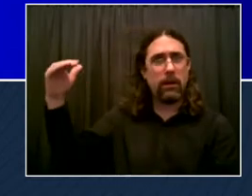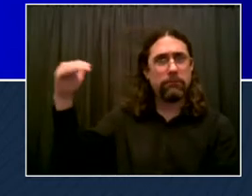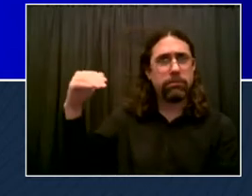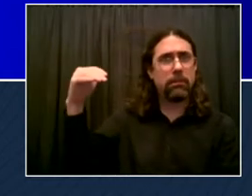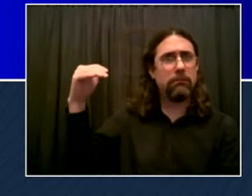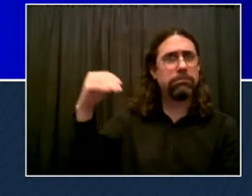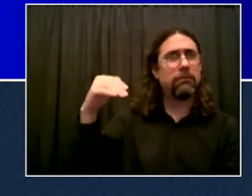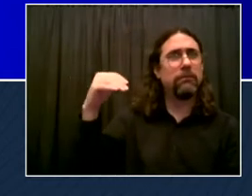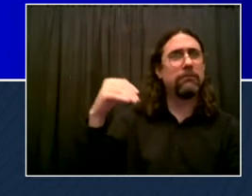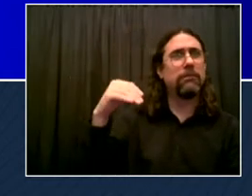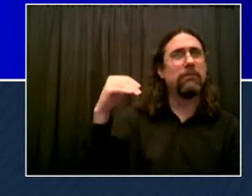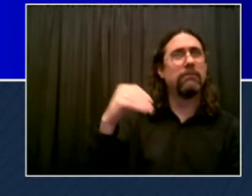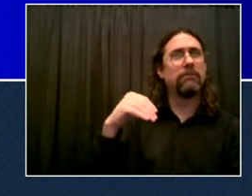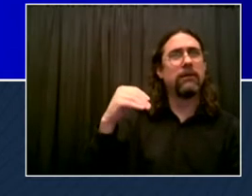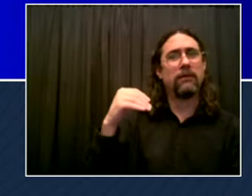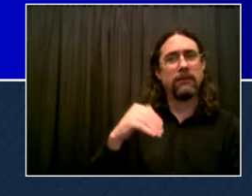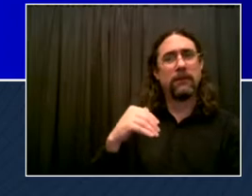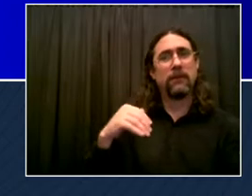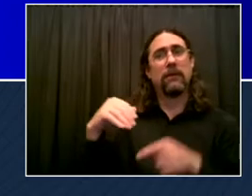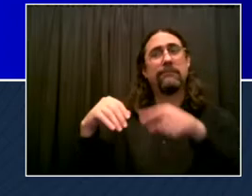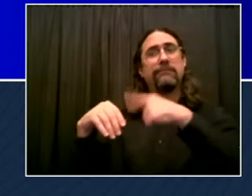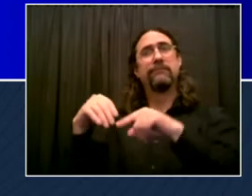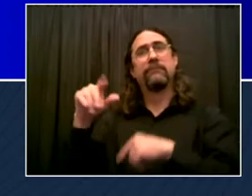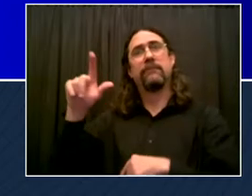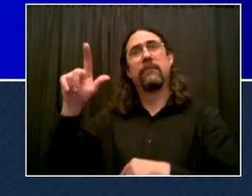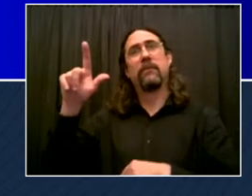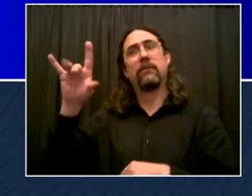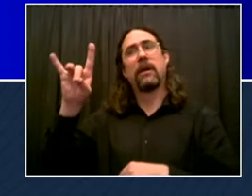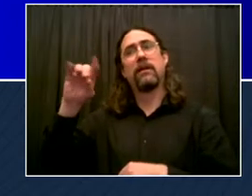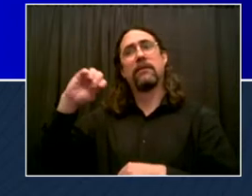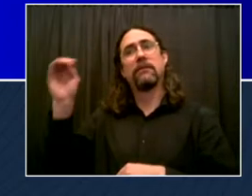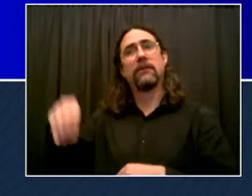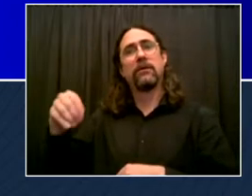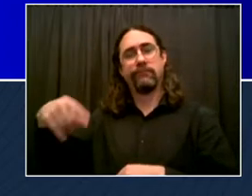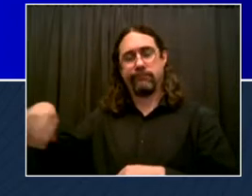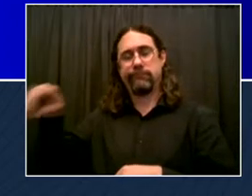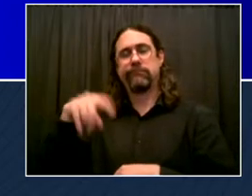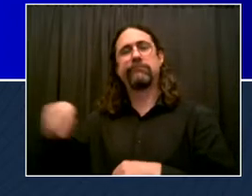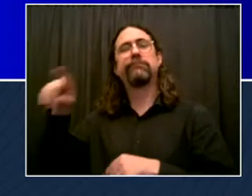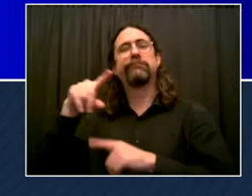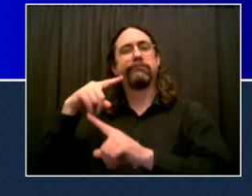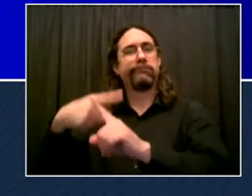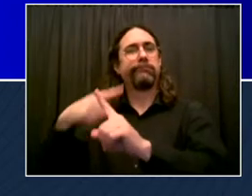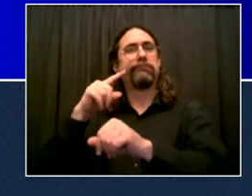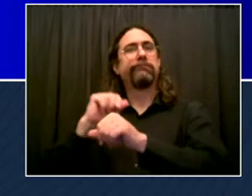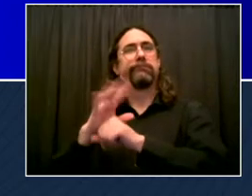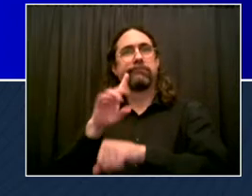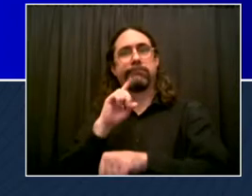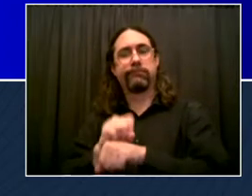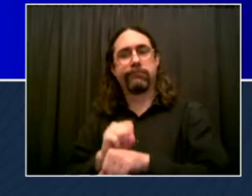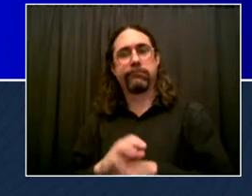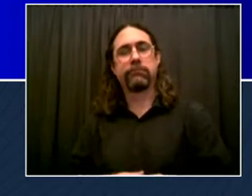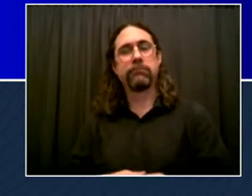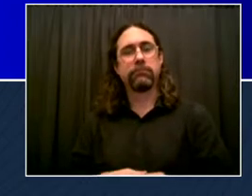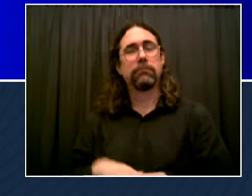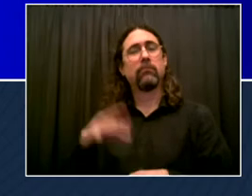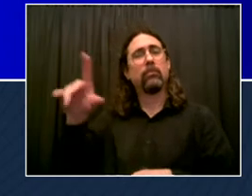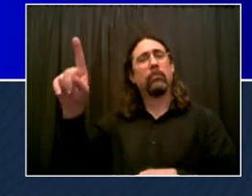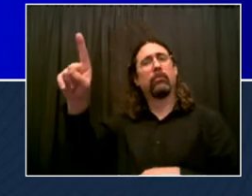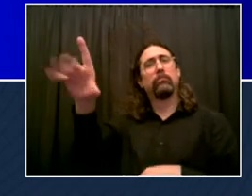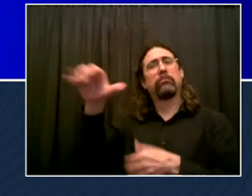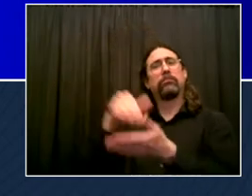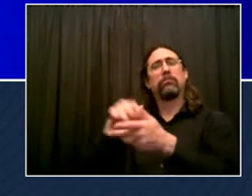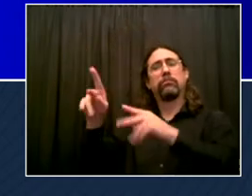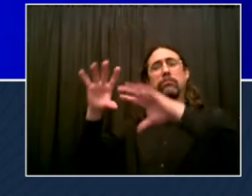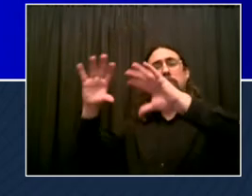keeps going down. Let's keep it that way. Now, hospitalization rate, 1.25 per 100,000. Well, well below the threshold and